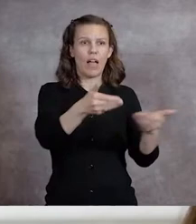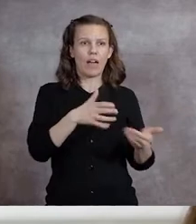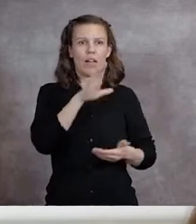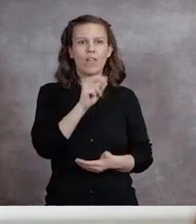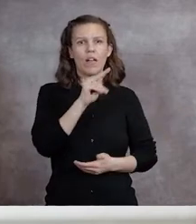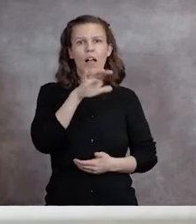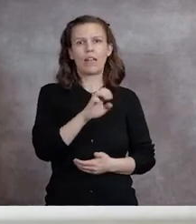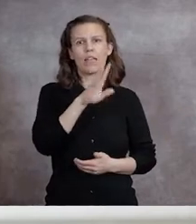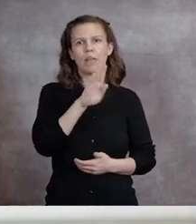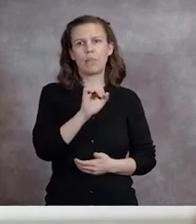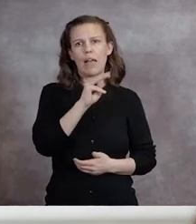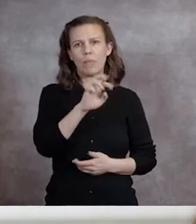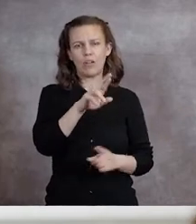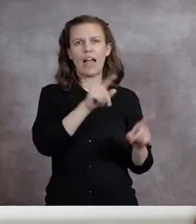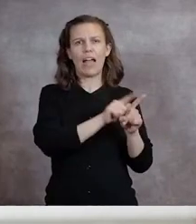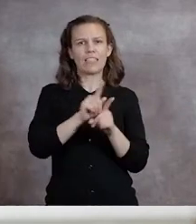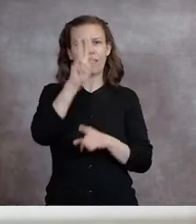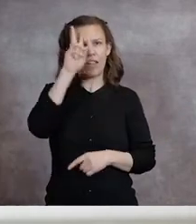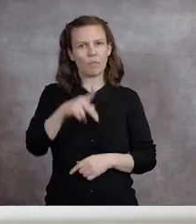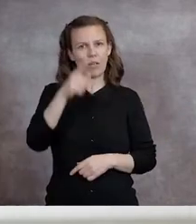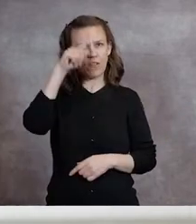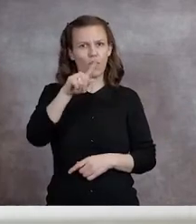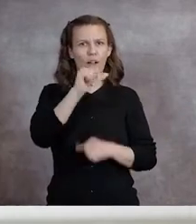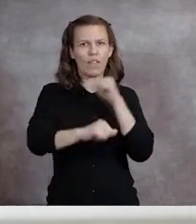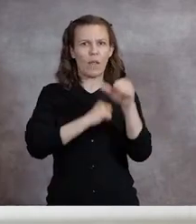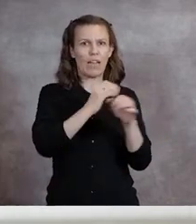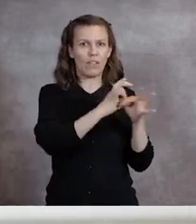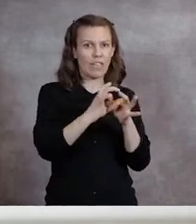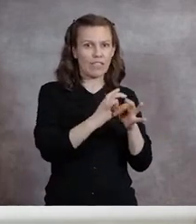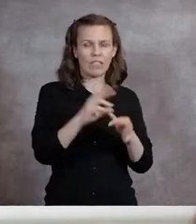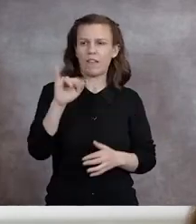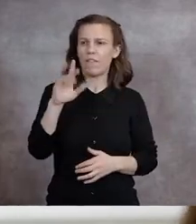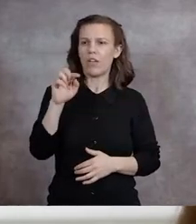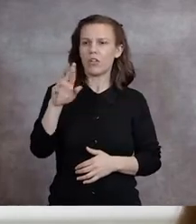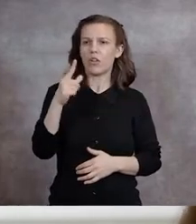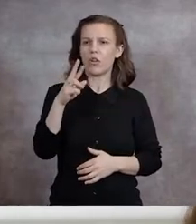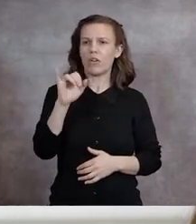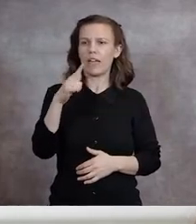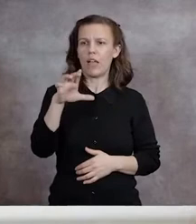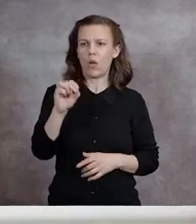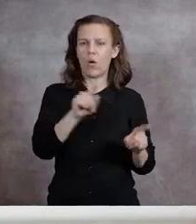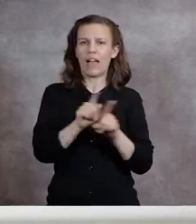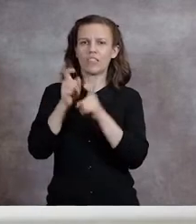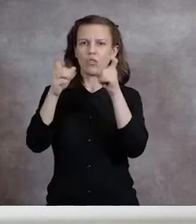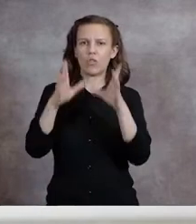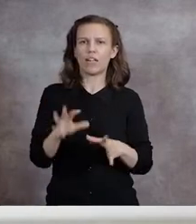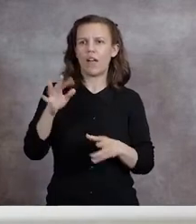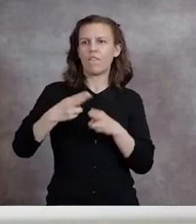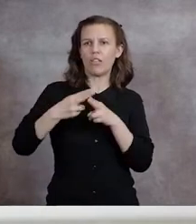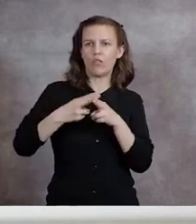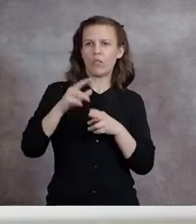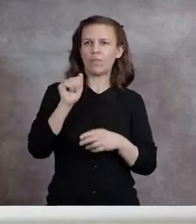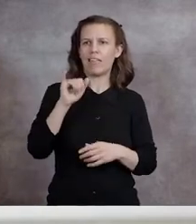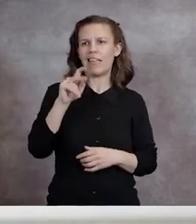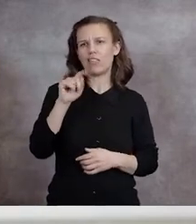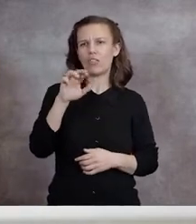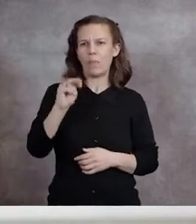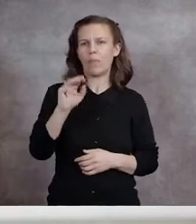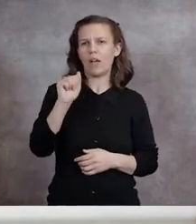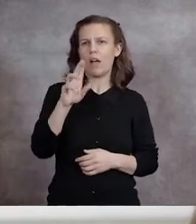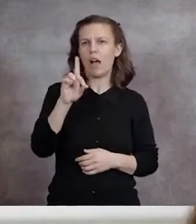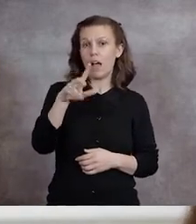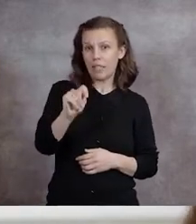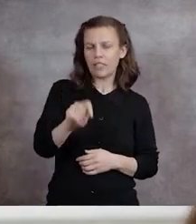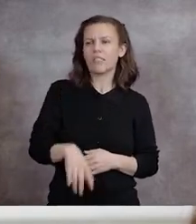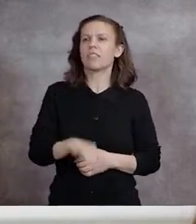hiring of Connie Beimer as the Vice President of Alumni Relations, Victor Griego as our Director of Internal Audit, Major Jeffrey